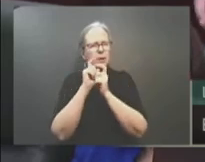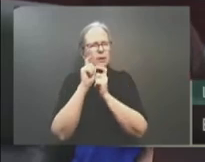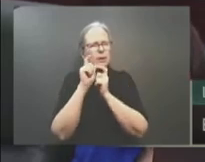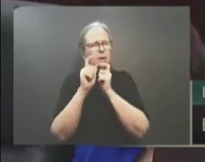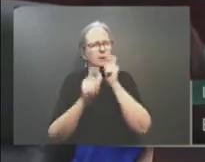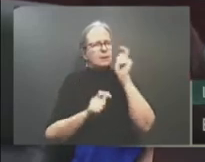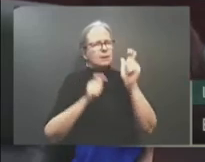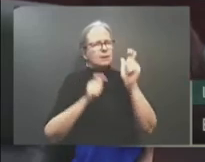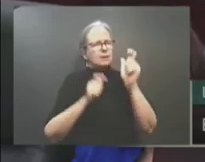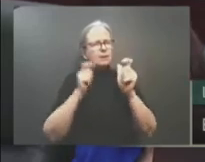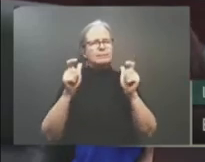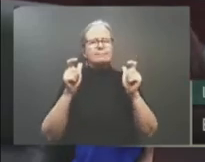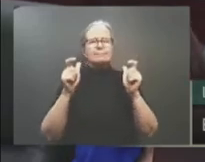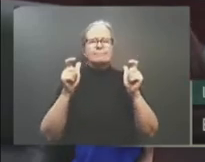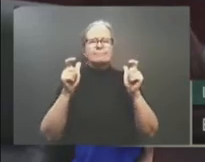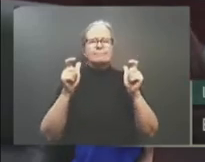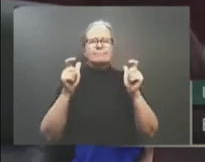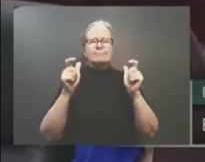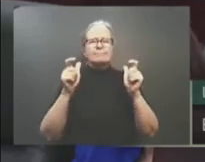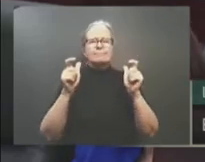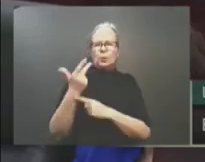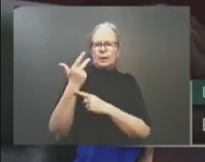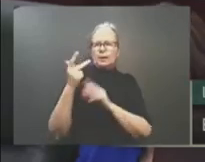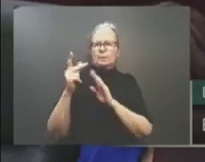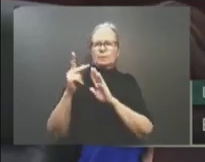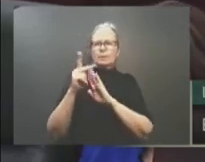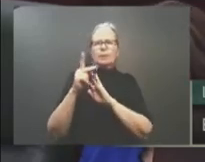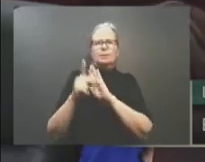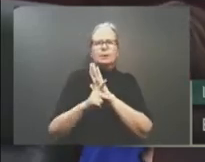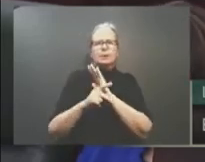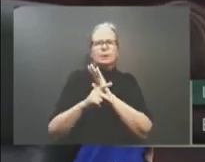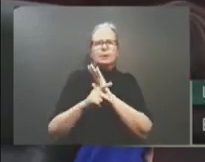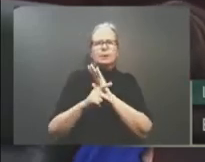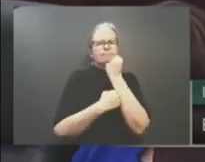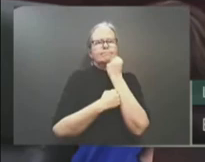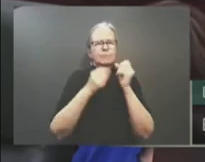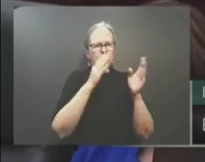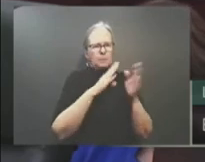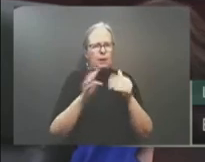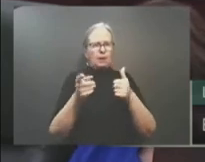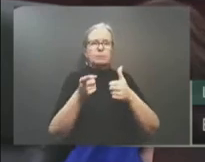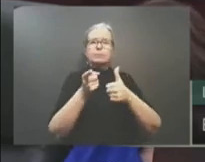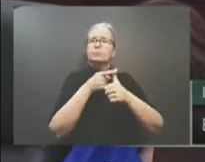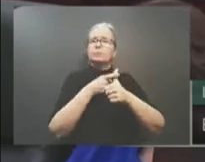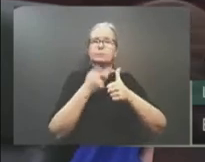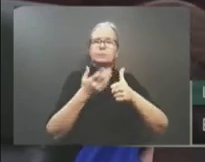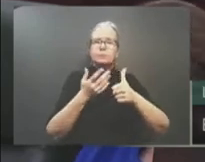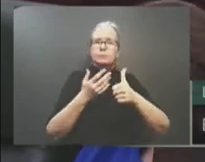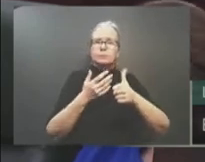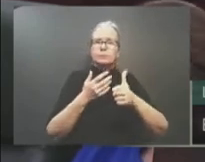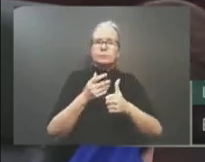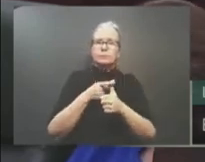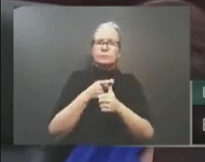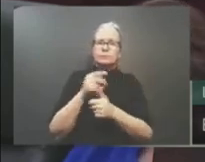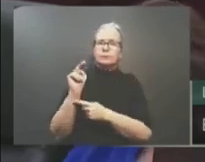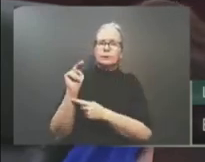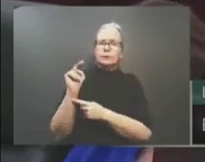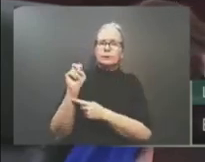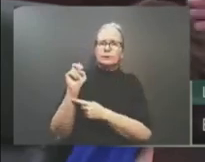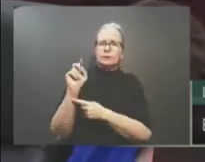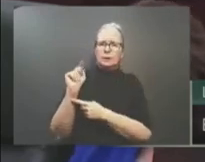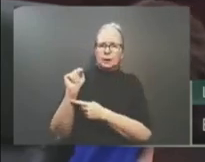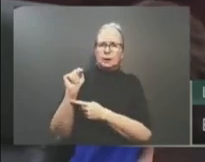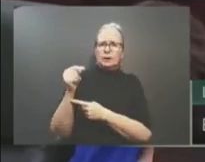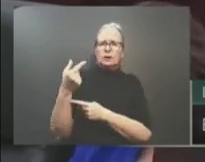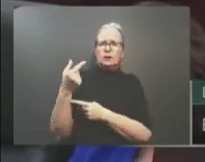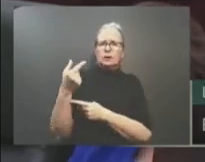The first anchor was a commitment to keep Alberta's net debt-to-GDP ratio below 30%. This would ensure